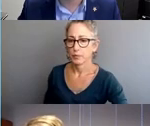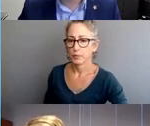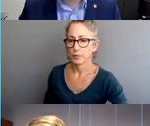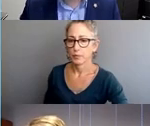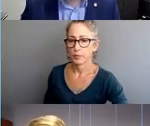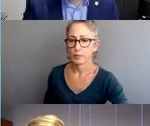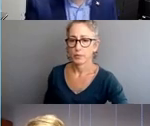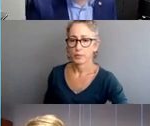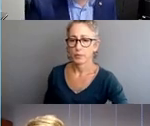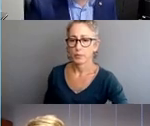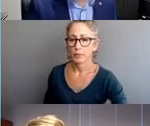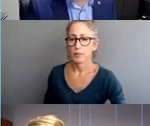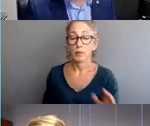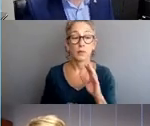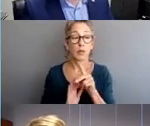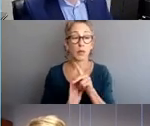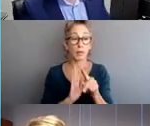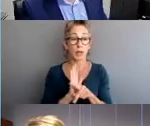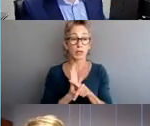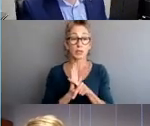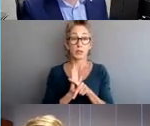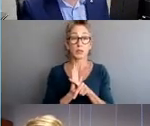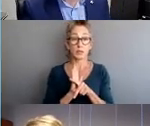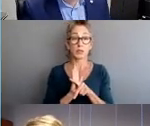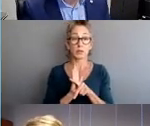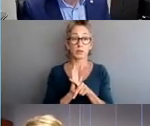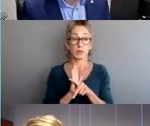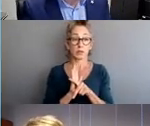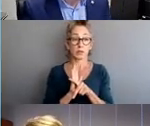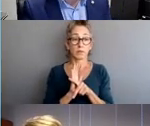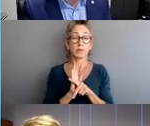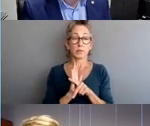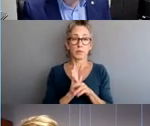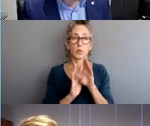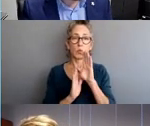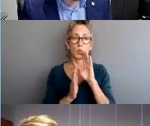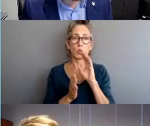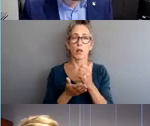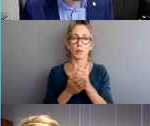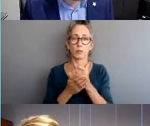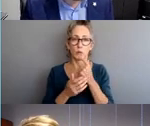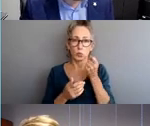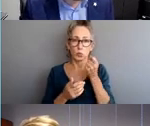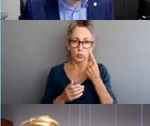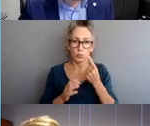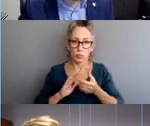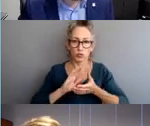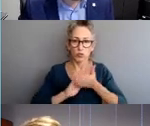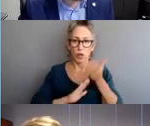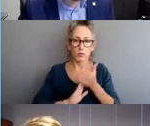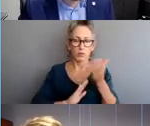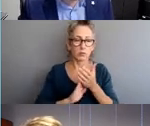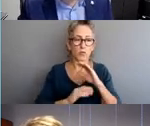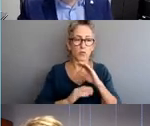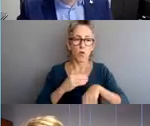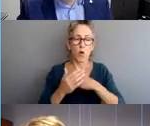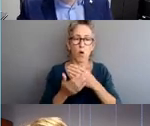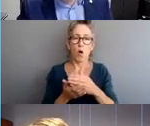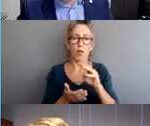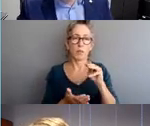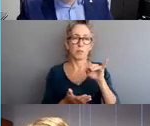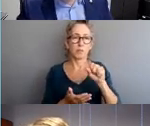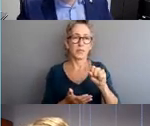And these policies govern how CPD conducts misconduct investigations. I believe, Mike, that the